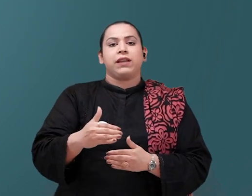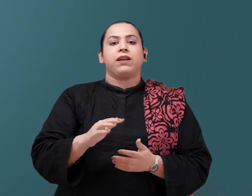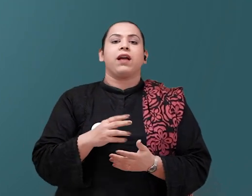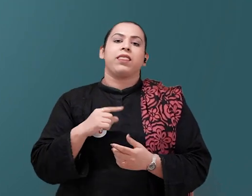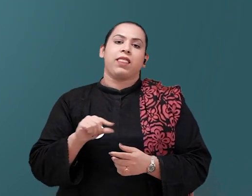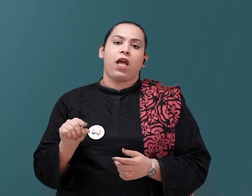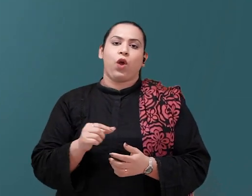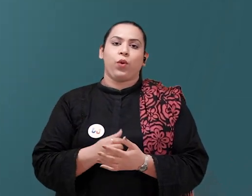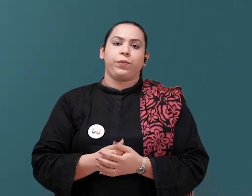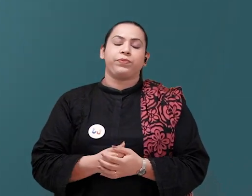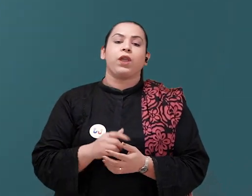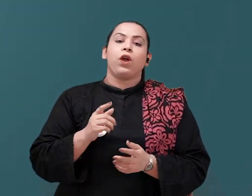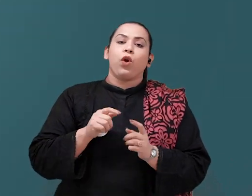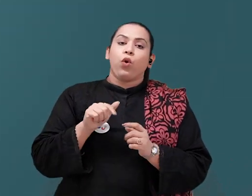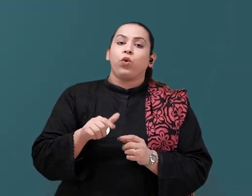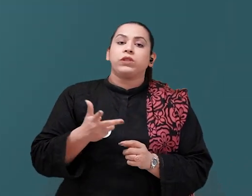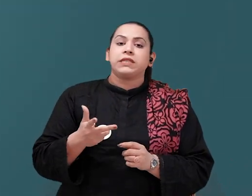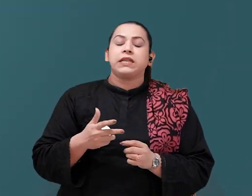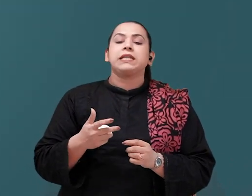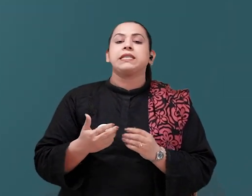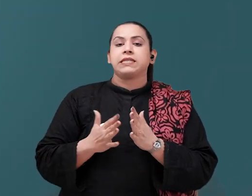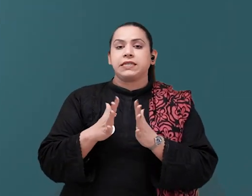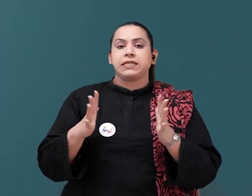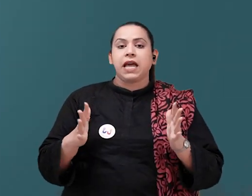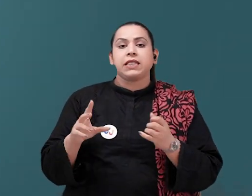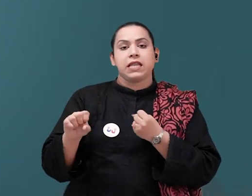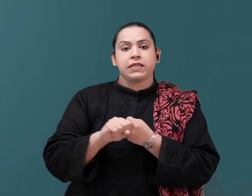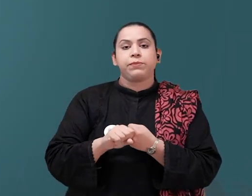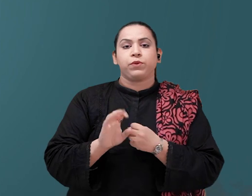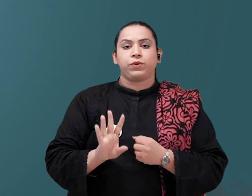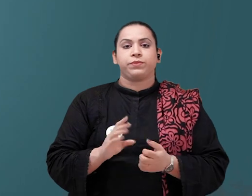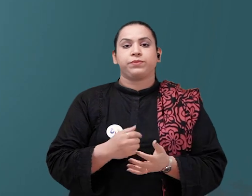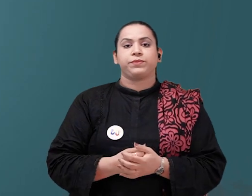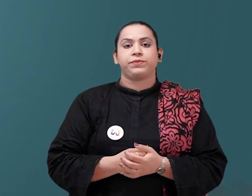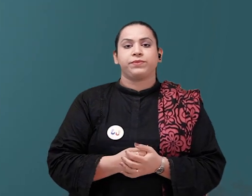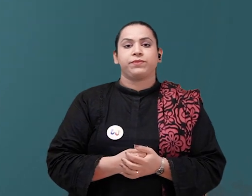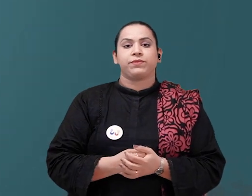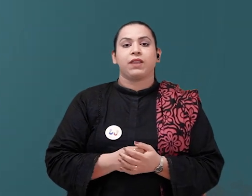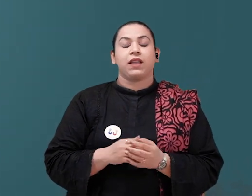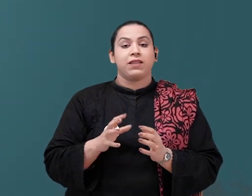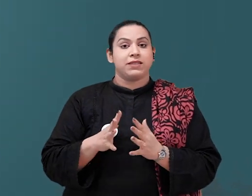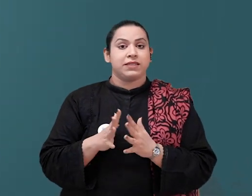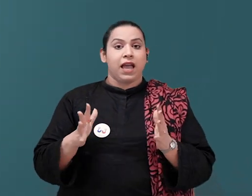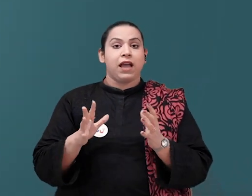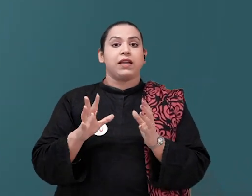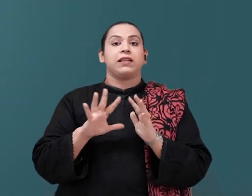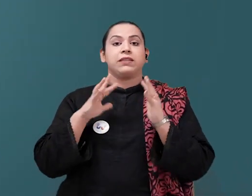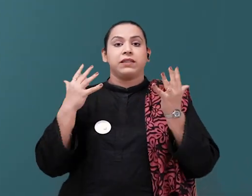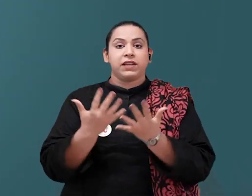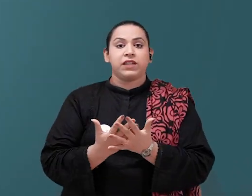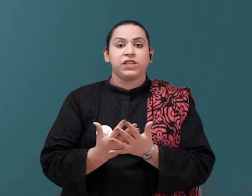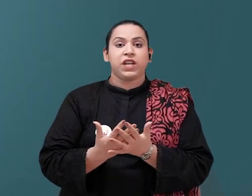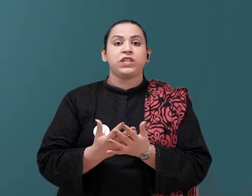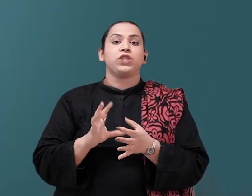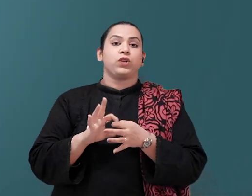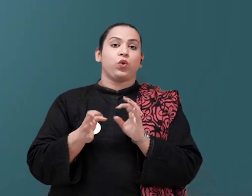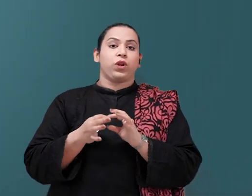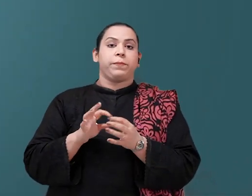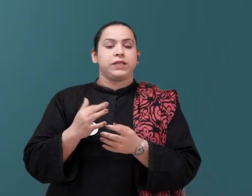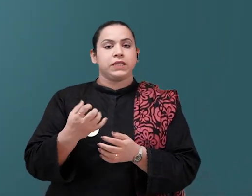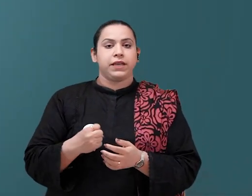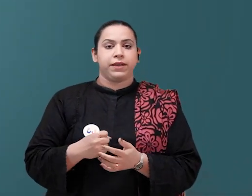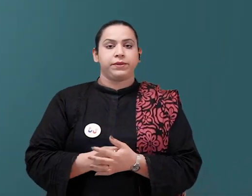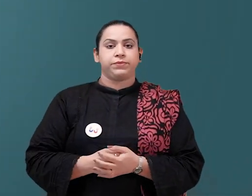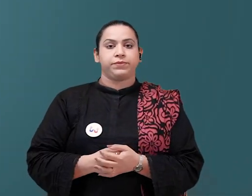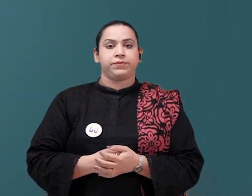maximum support. And, we need maximum international tournaments. because, you can only become a title player,